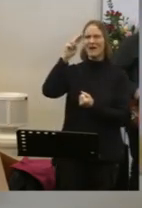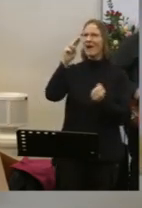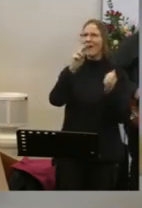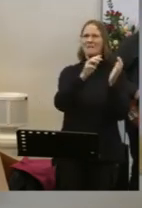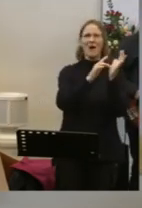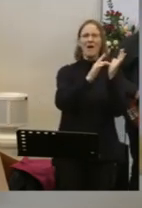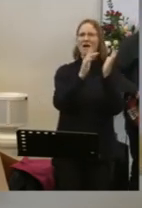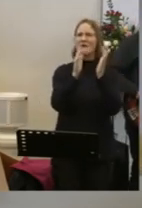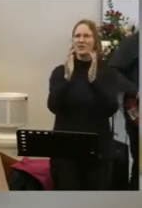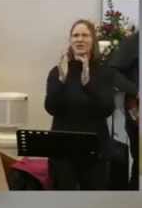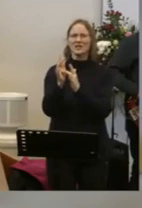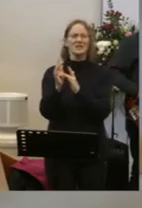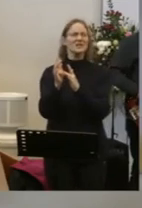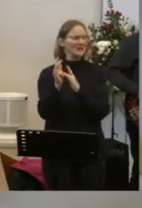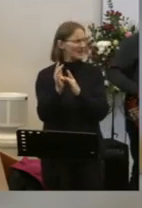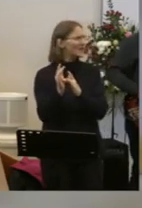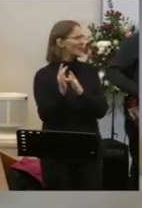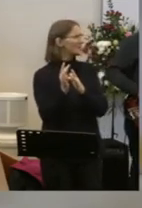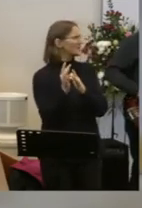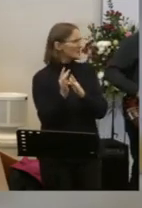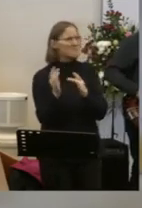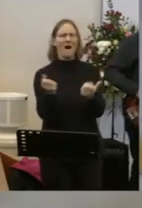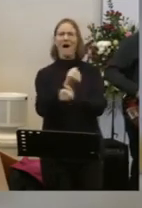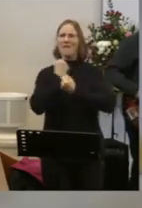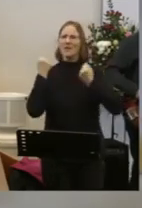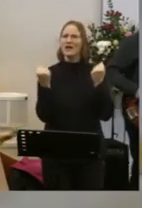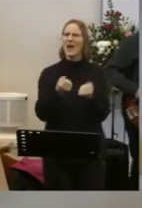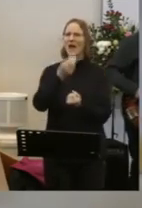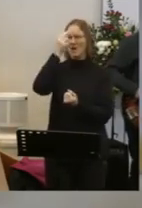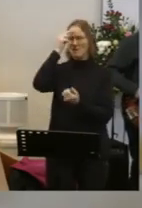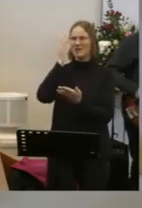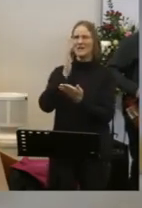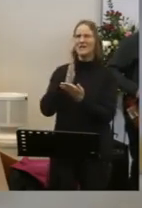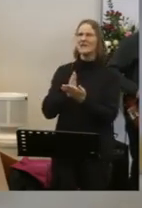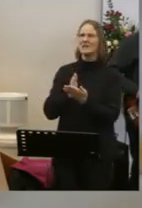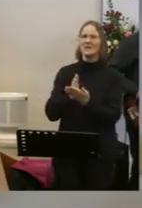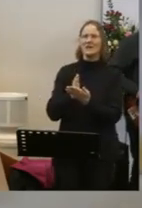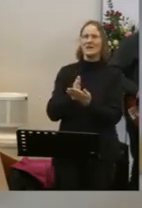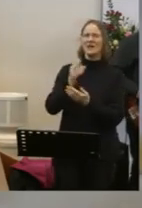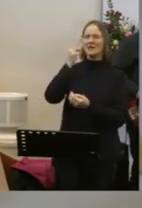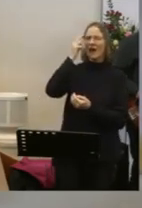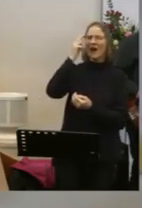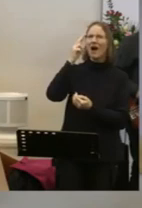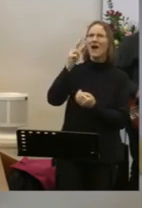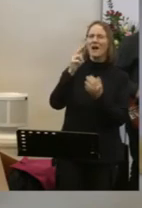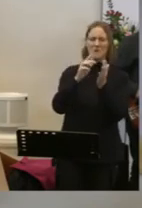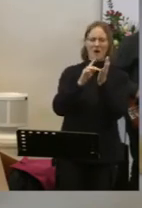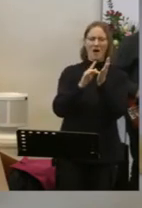a powerful name it is What